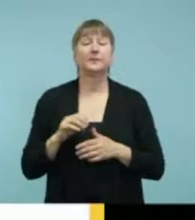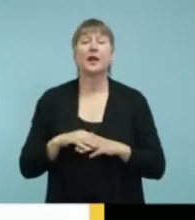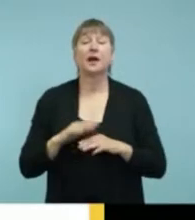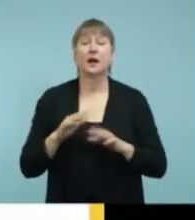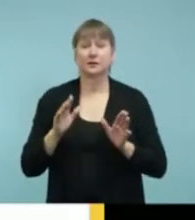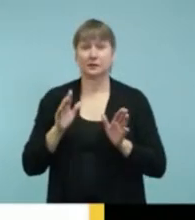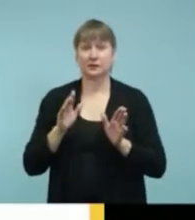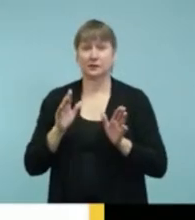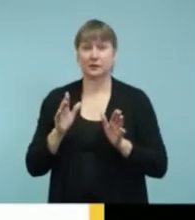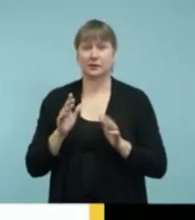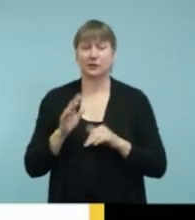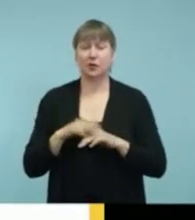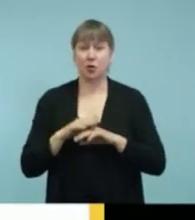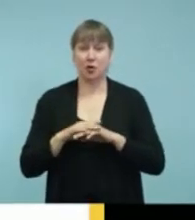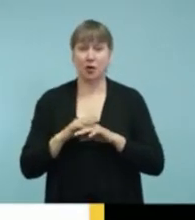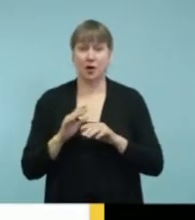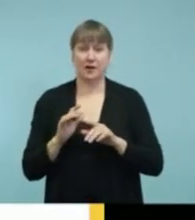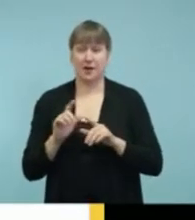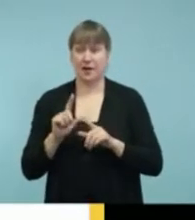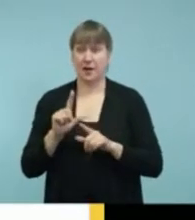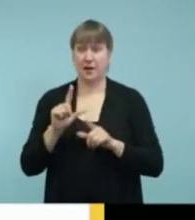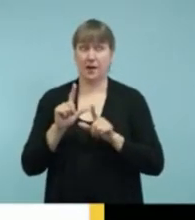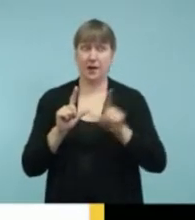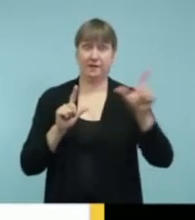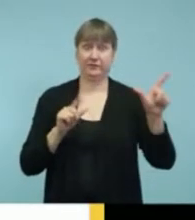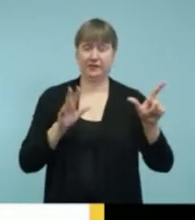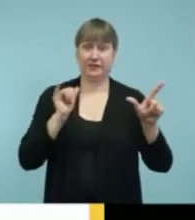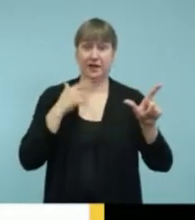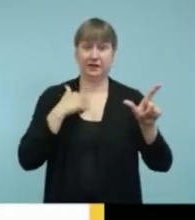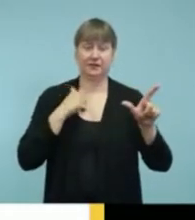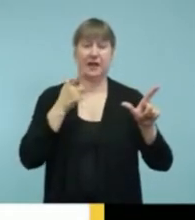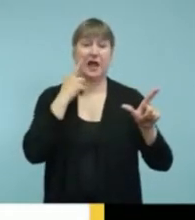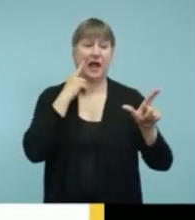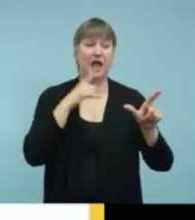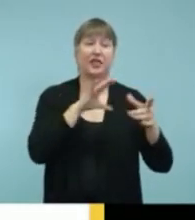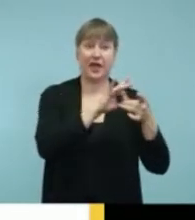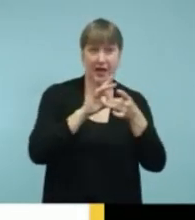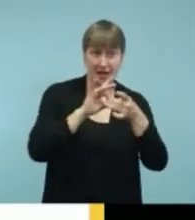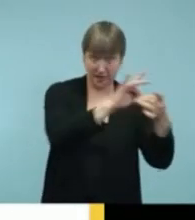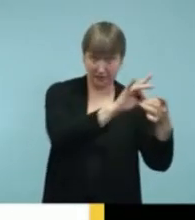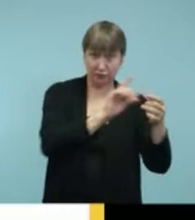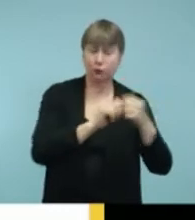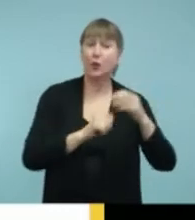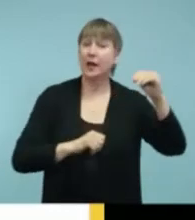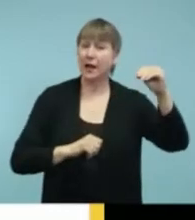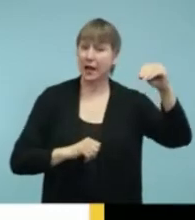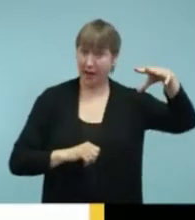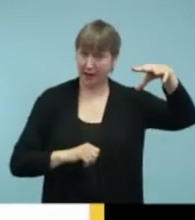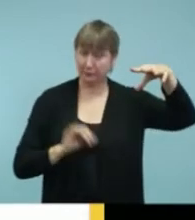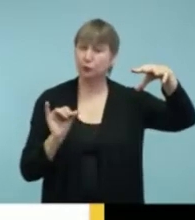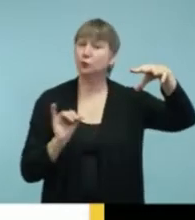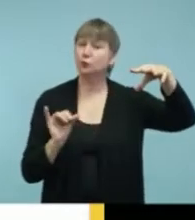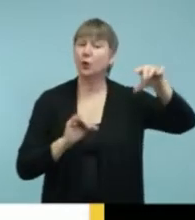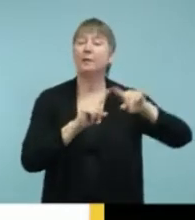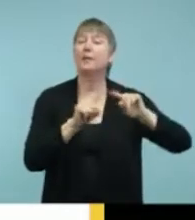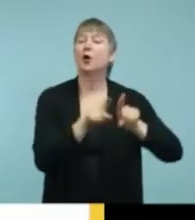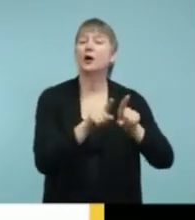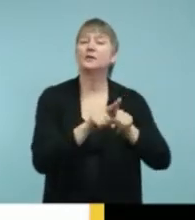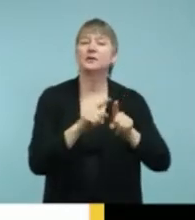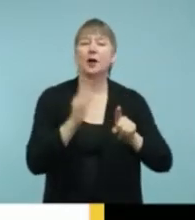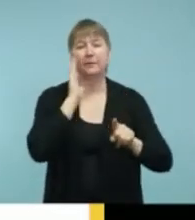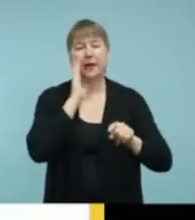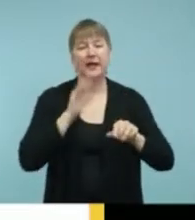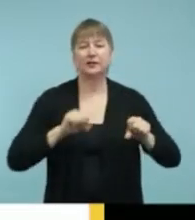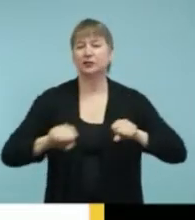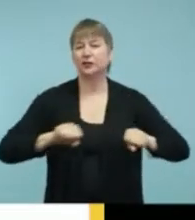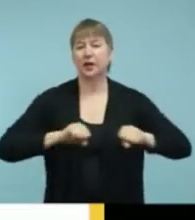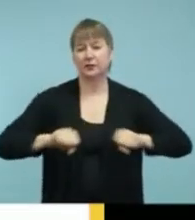but it also has a bed shaker as well. The upper right hand corner is just examples of strobe light flashing